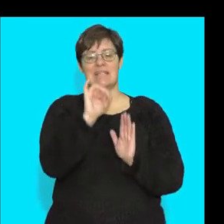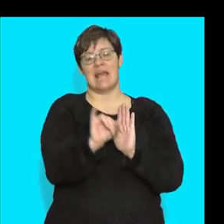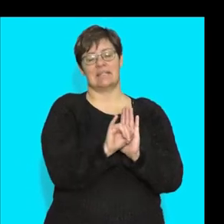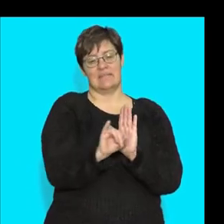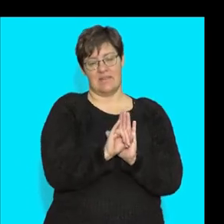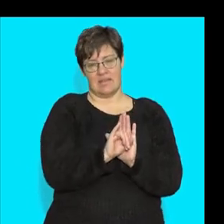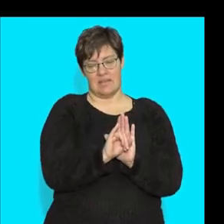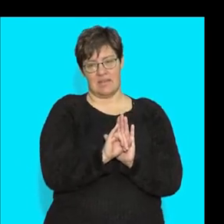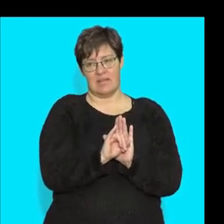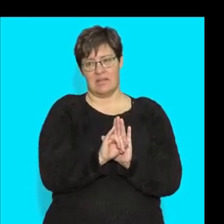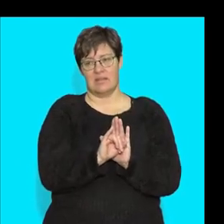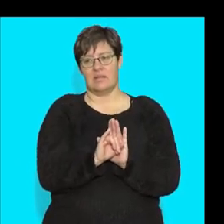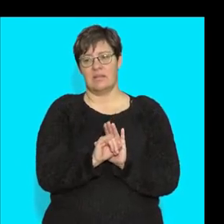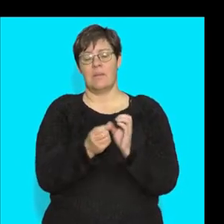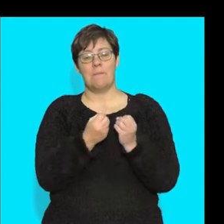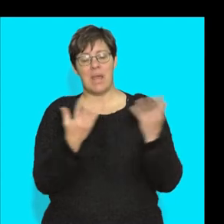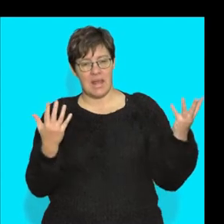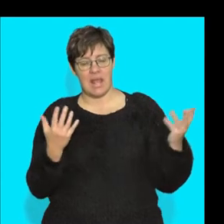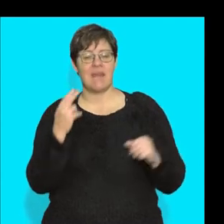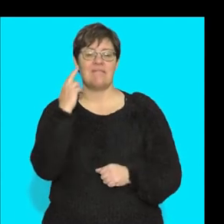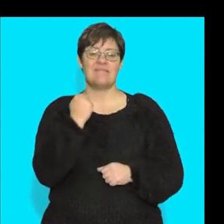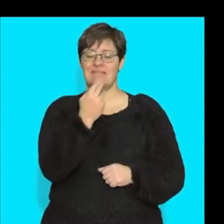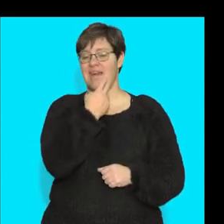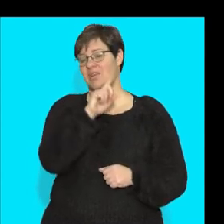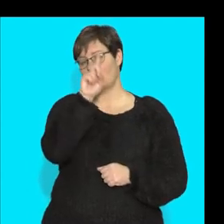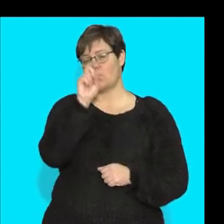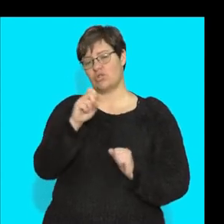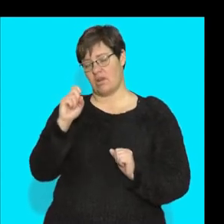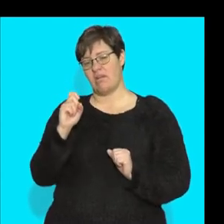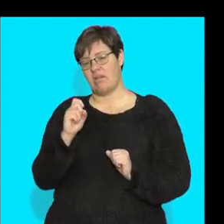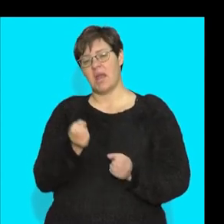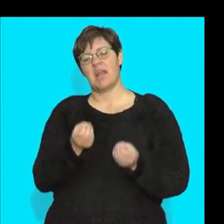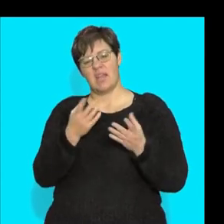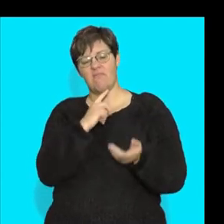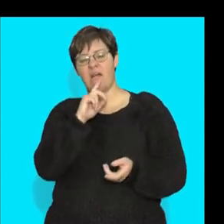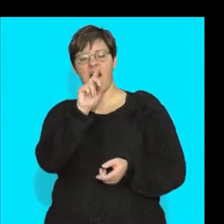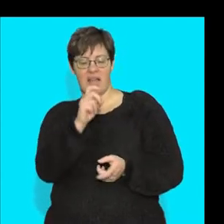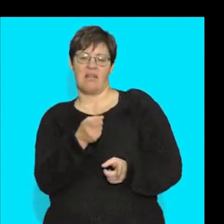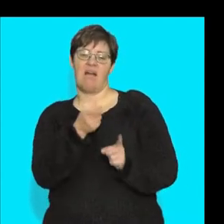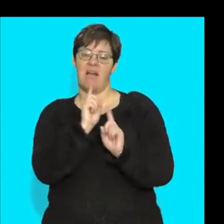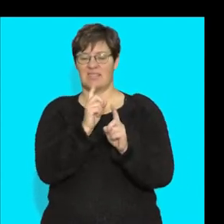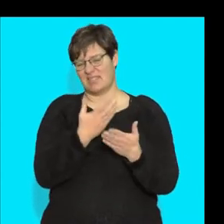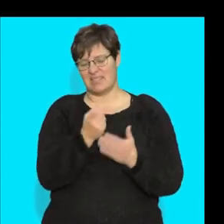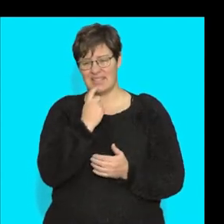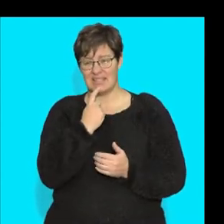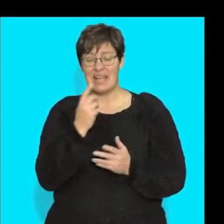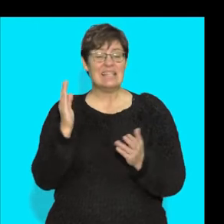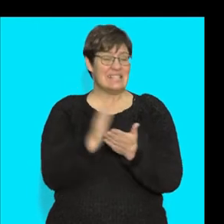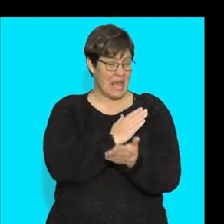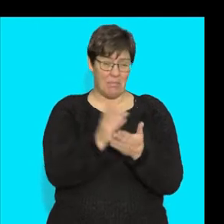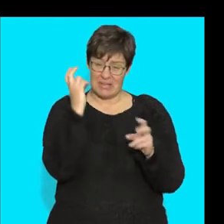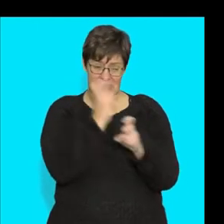identify. So very often, it's a nice question to ask. Some tissues are